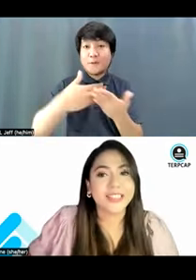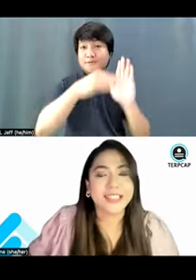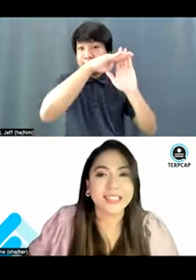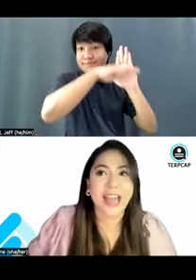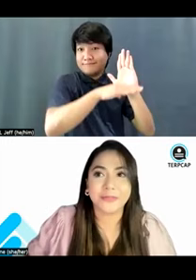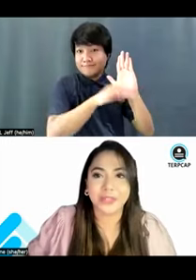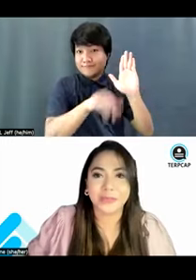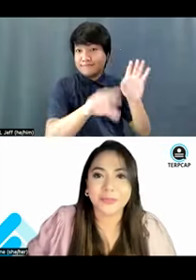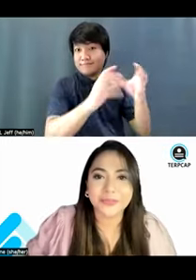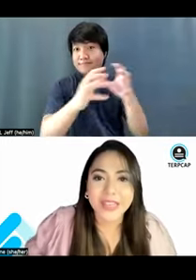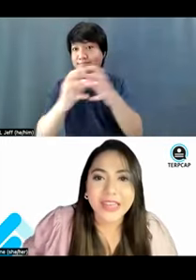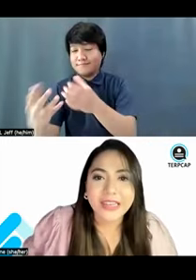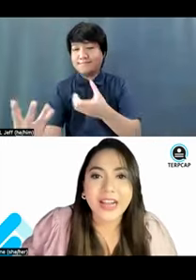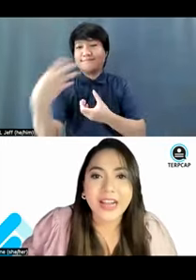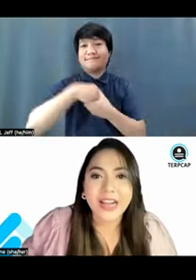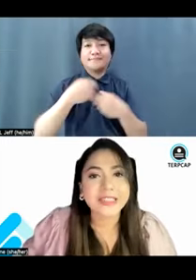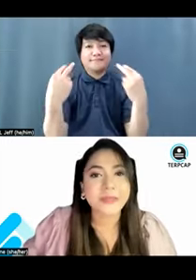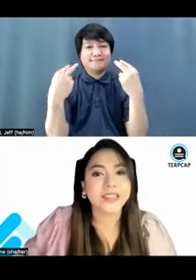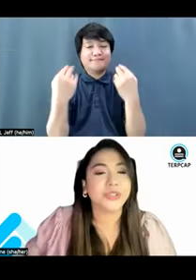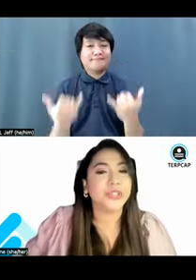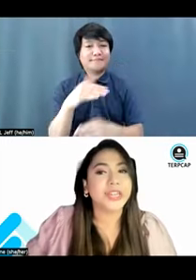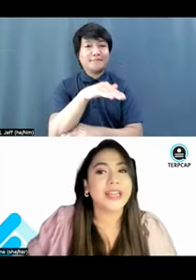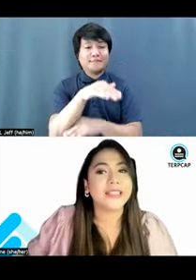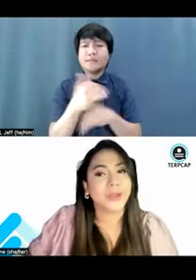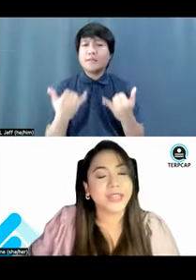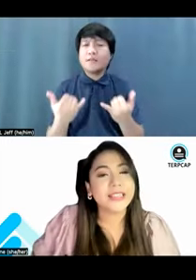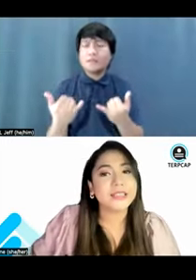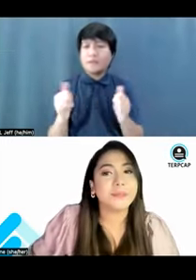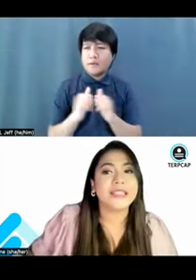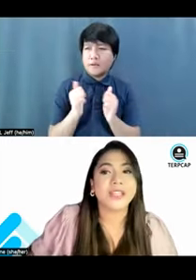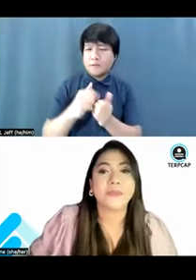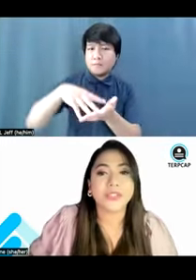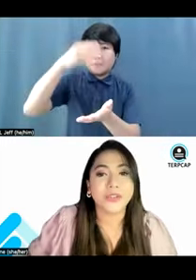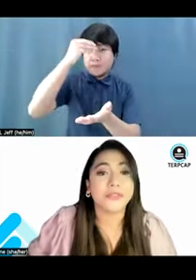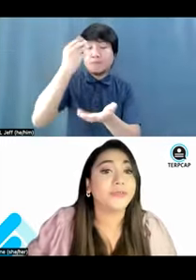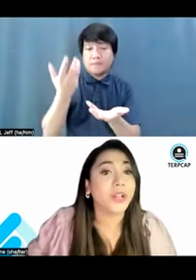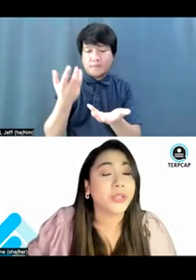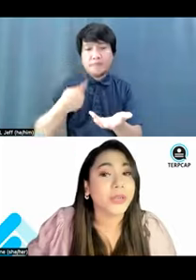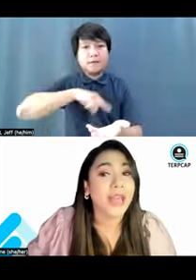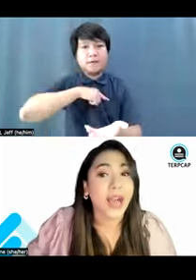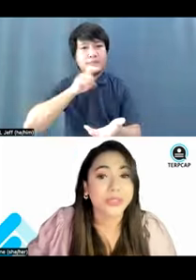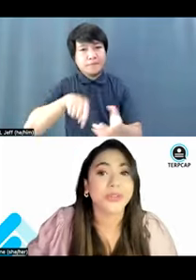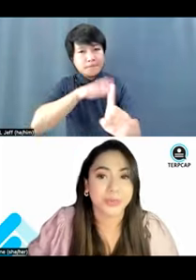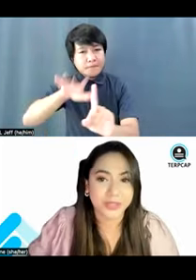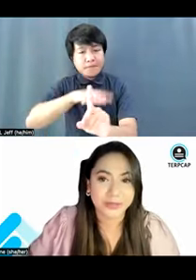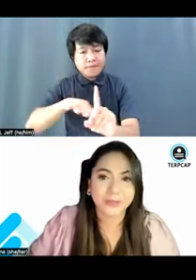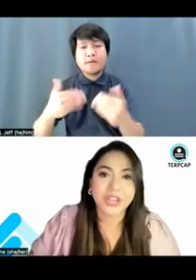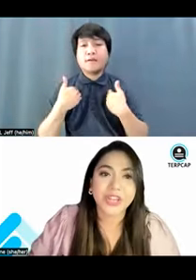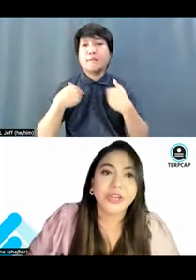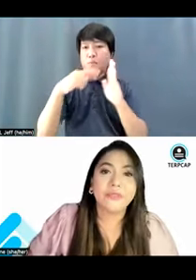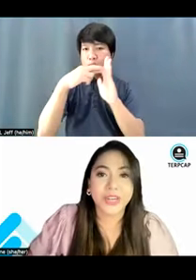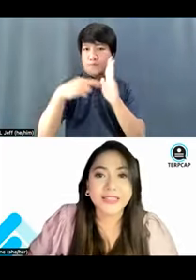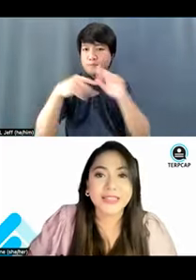joining us this afternoon. Now, to maximize your learning experience, please observe the following house rules.